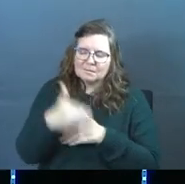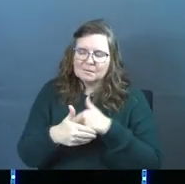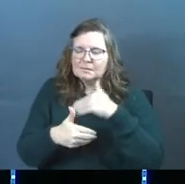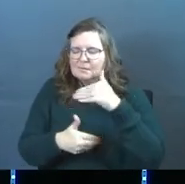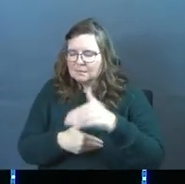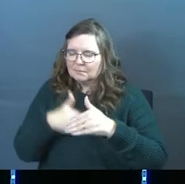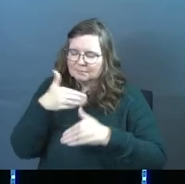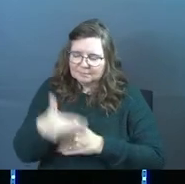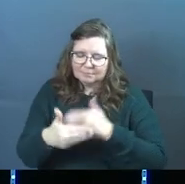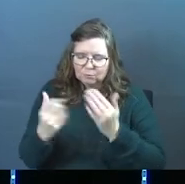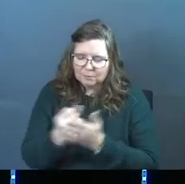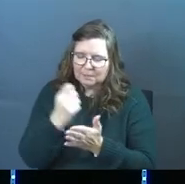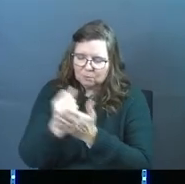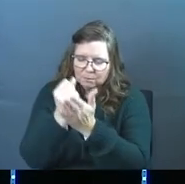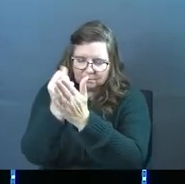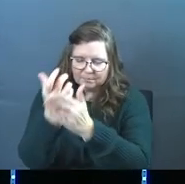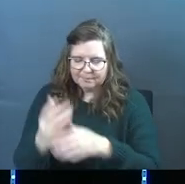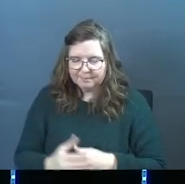time.